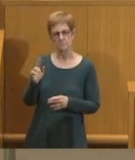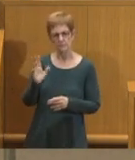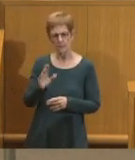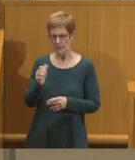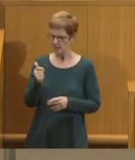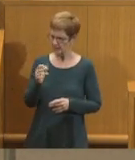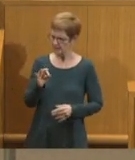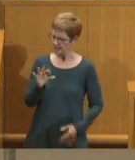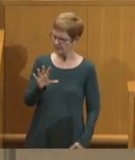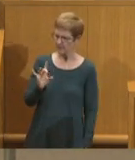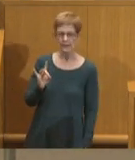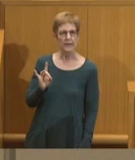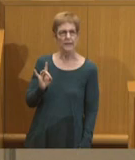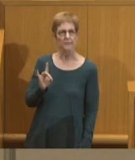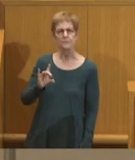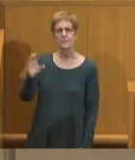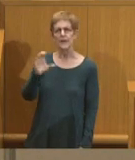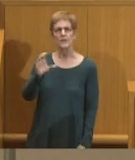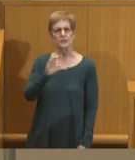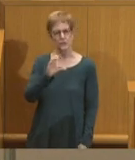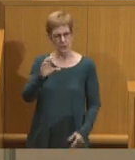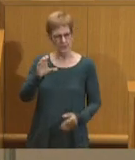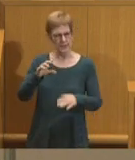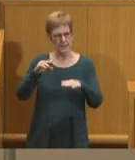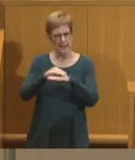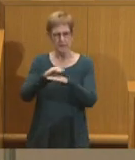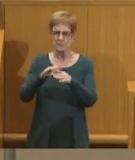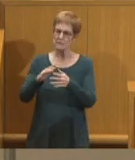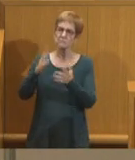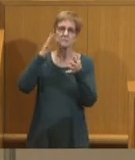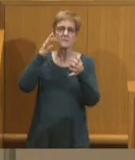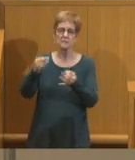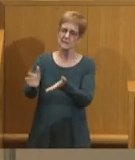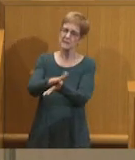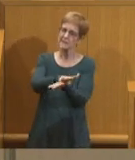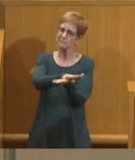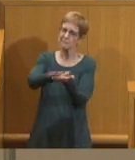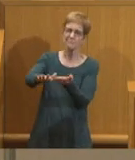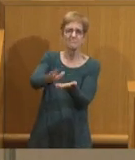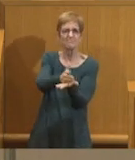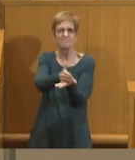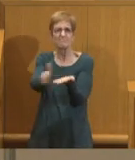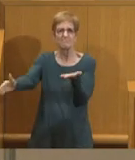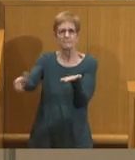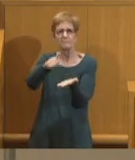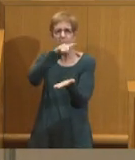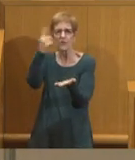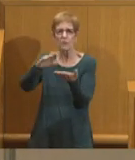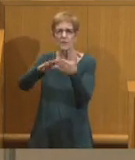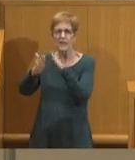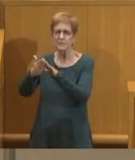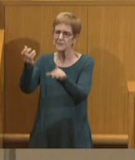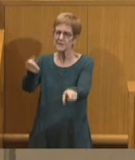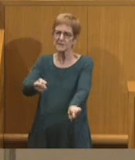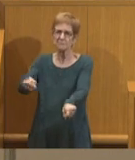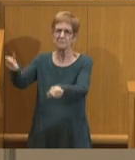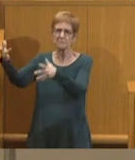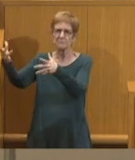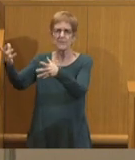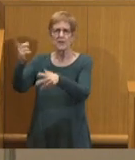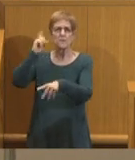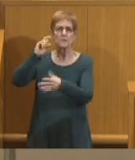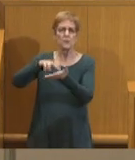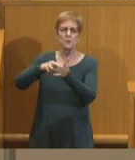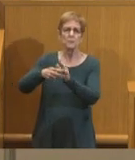1958 the Charlotte City Council voted to erase an entire black community from uptown Charlotte for the stated